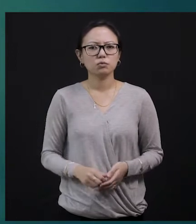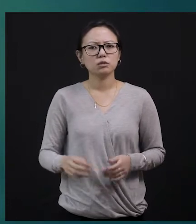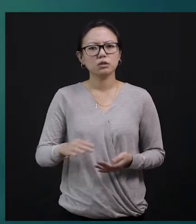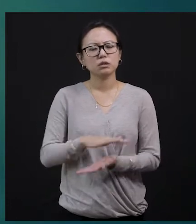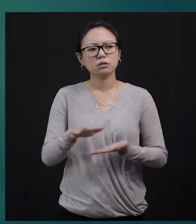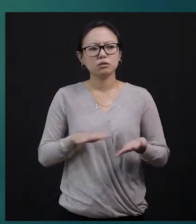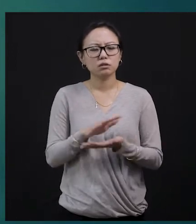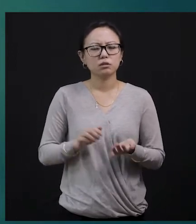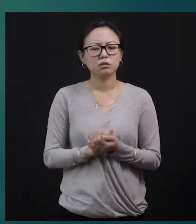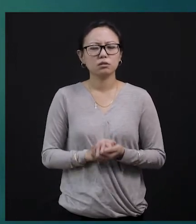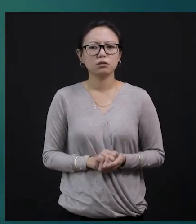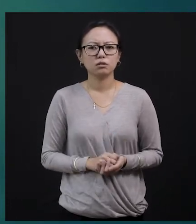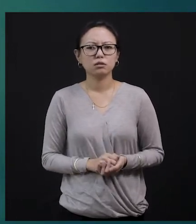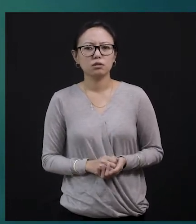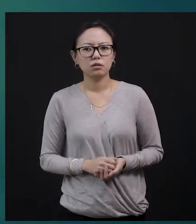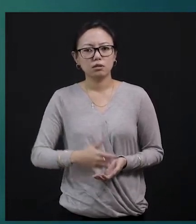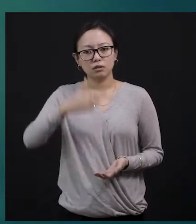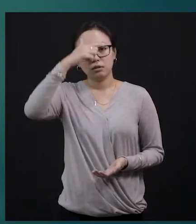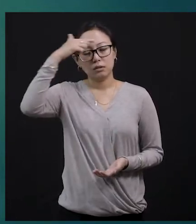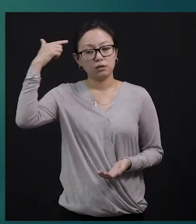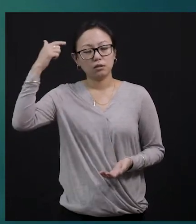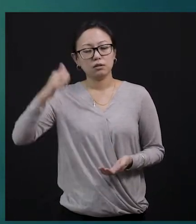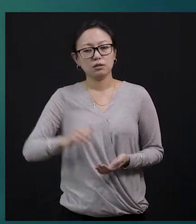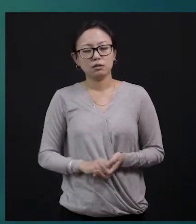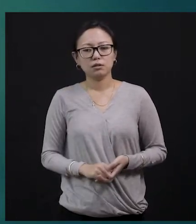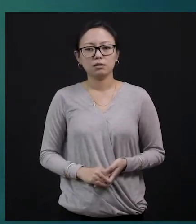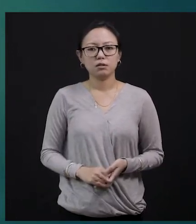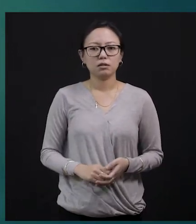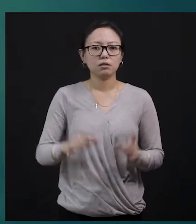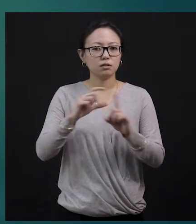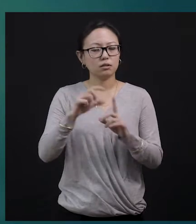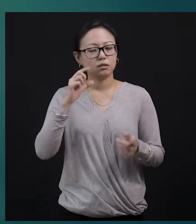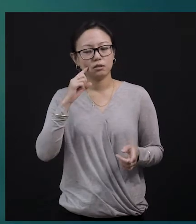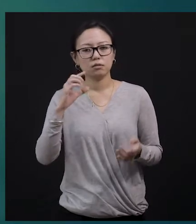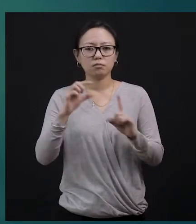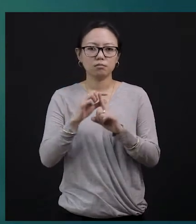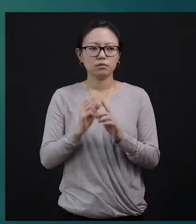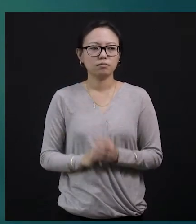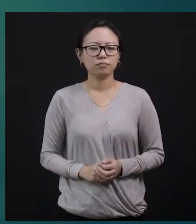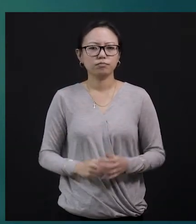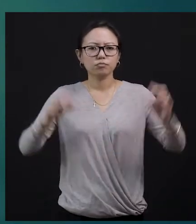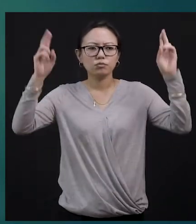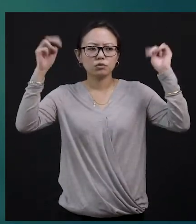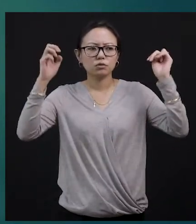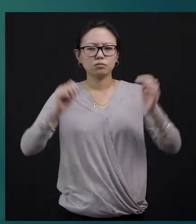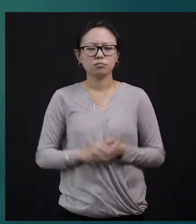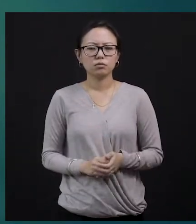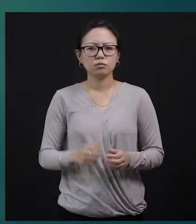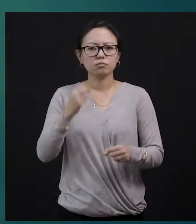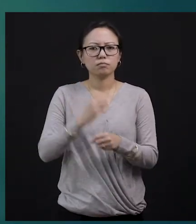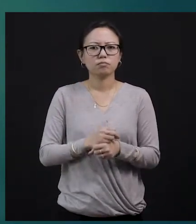deal with Lucky Deep. We will discuss about that later. But the title of our story is A Game of Chance. You see it here, right?